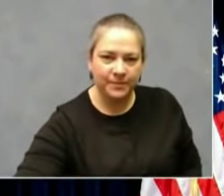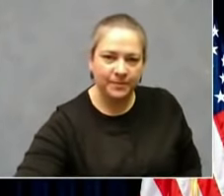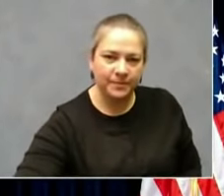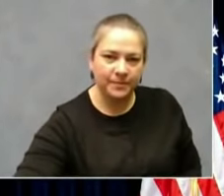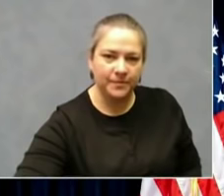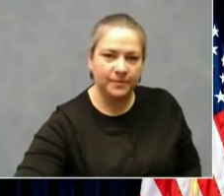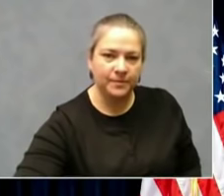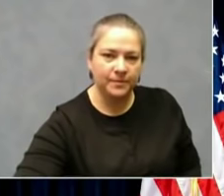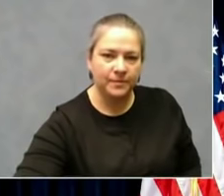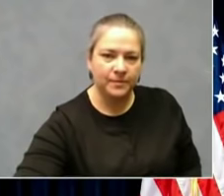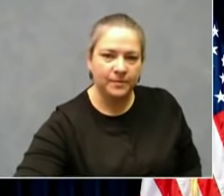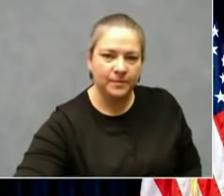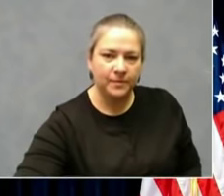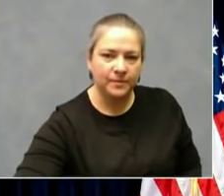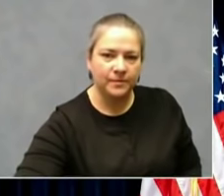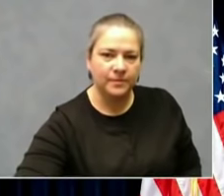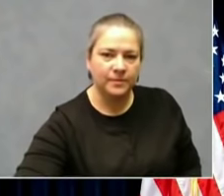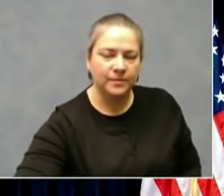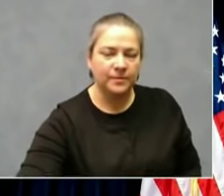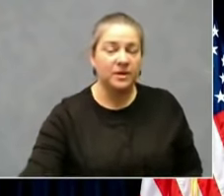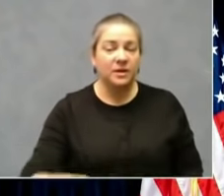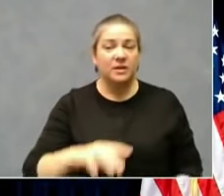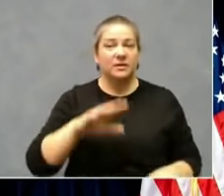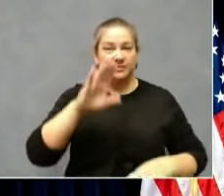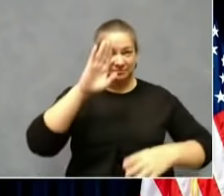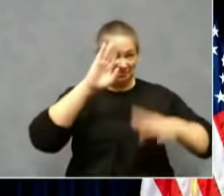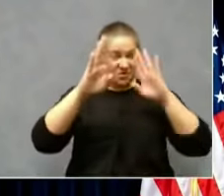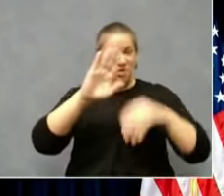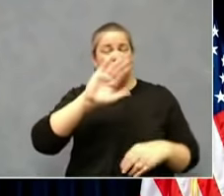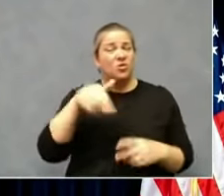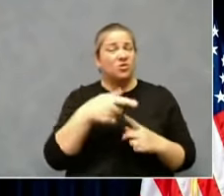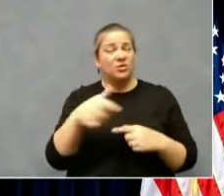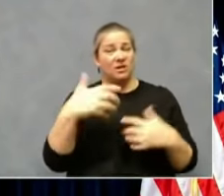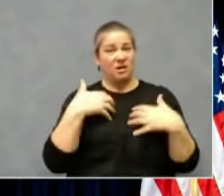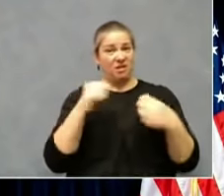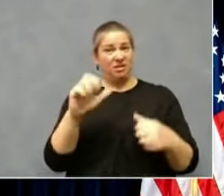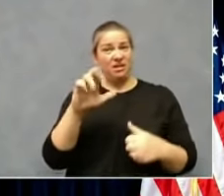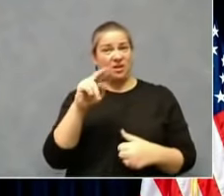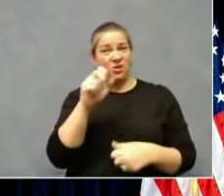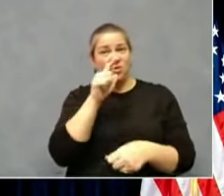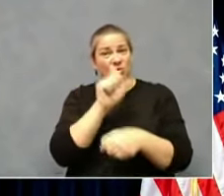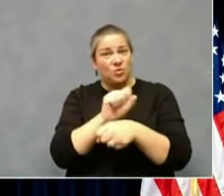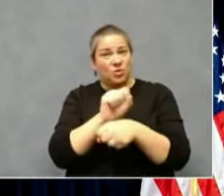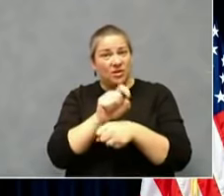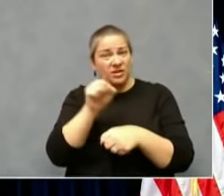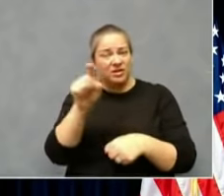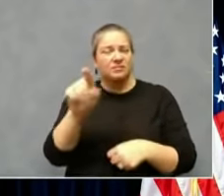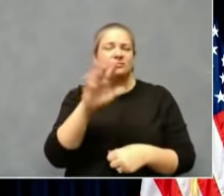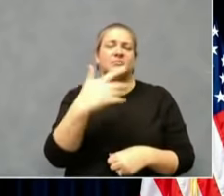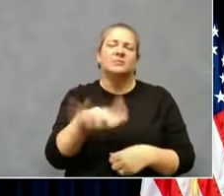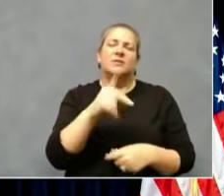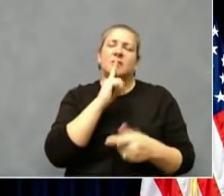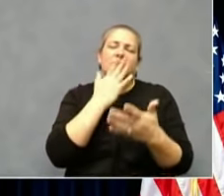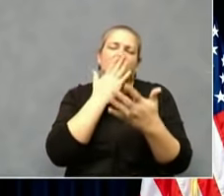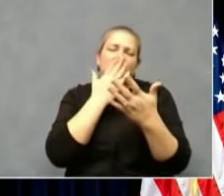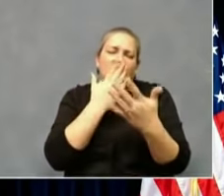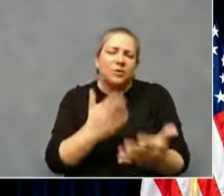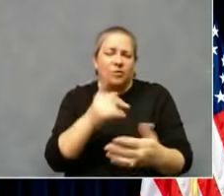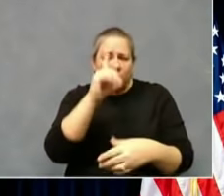All our health care workers out there. Thank you. Thank you for your work day